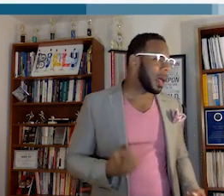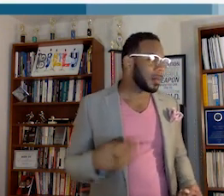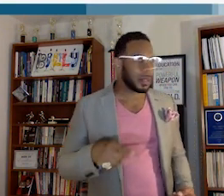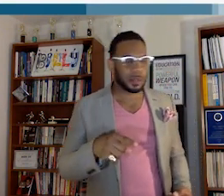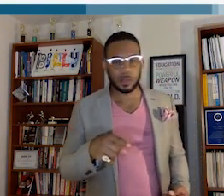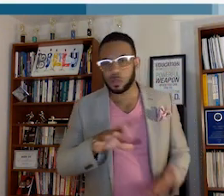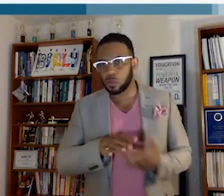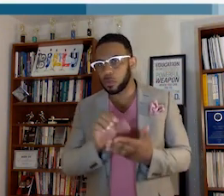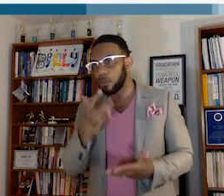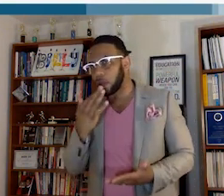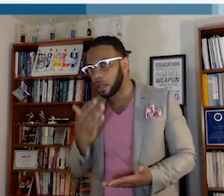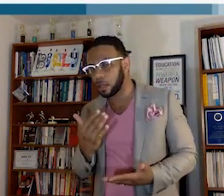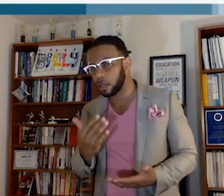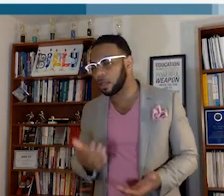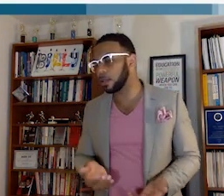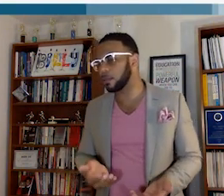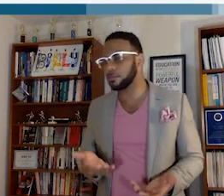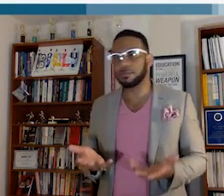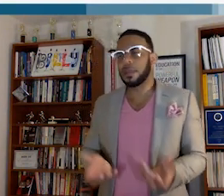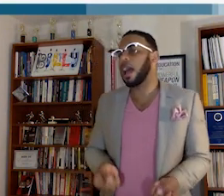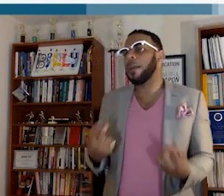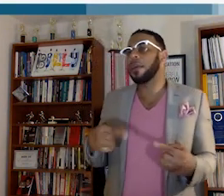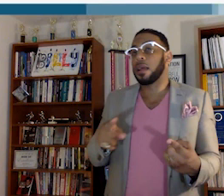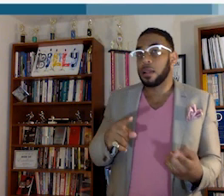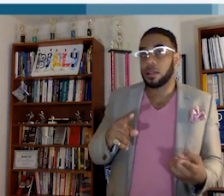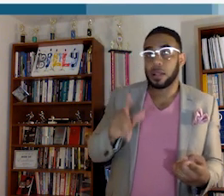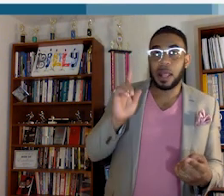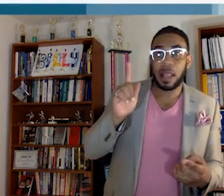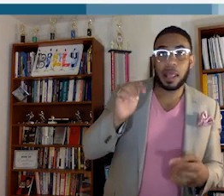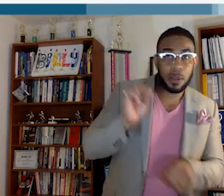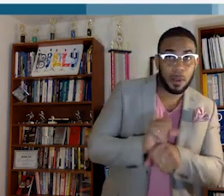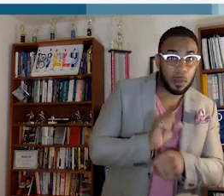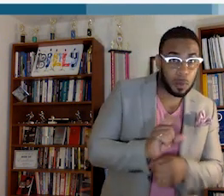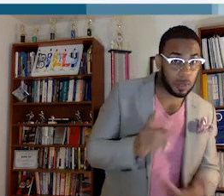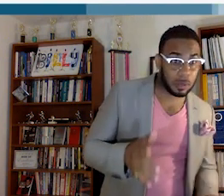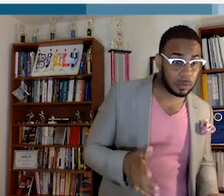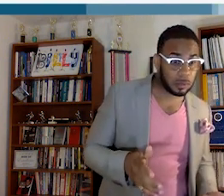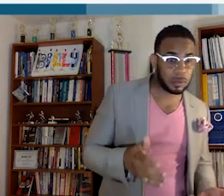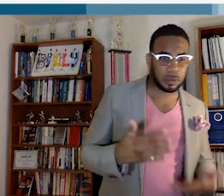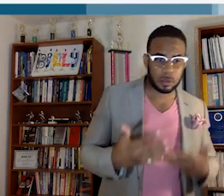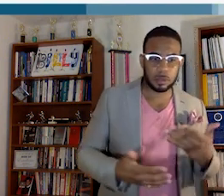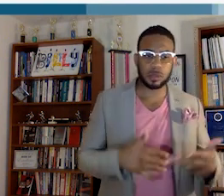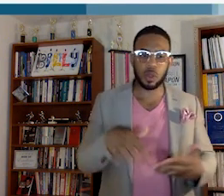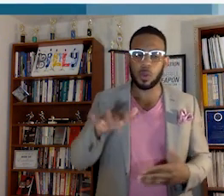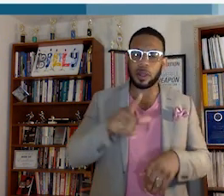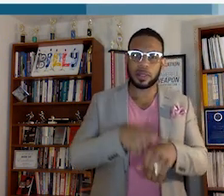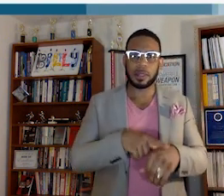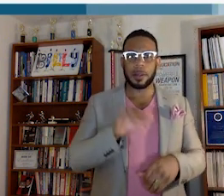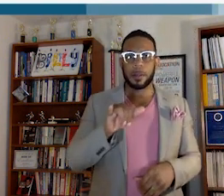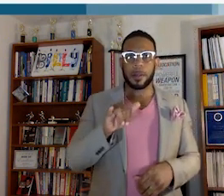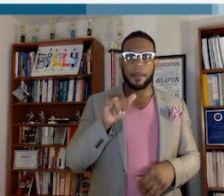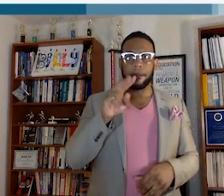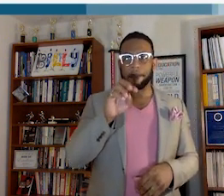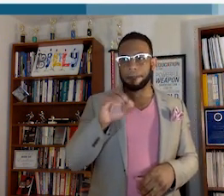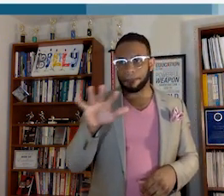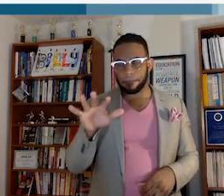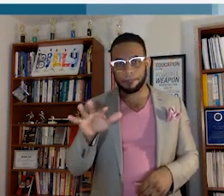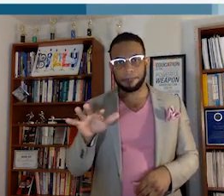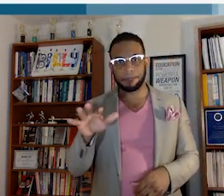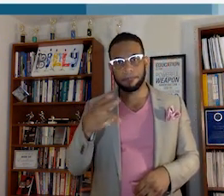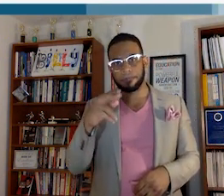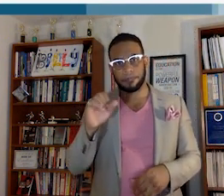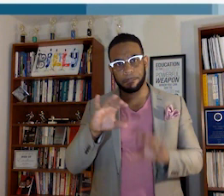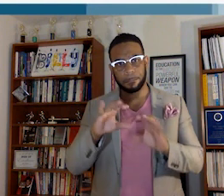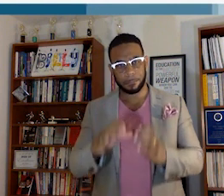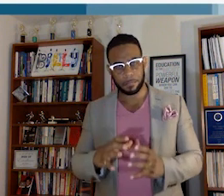of them were students of color? How many of them were later employed? So around the time that the 2005 high